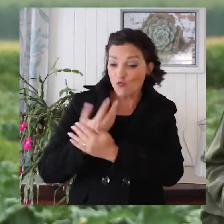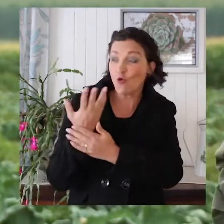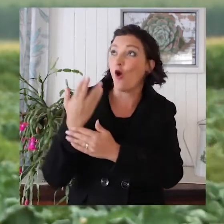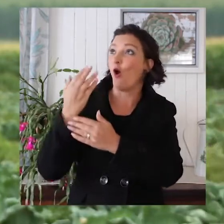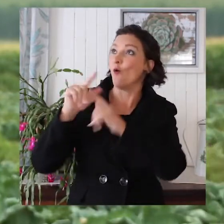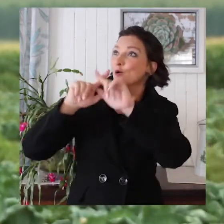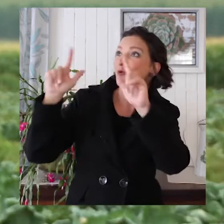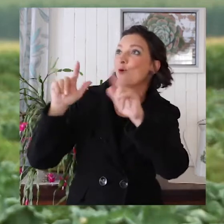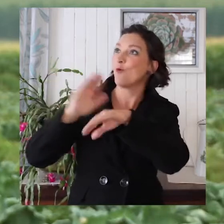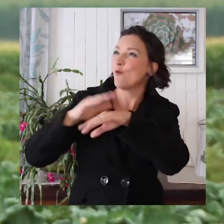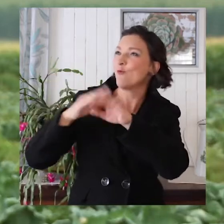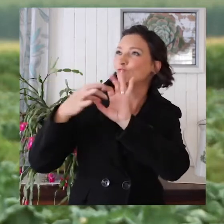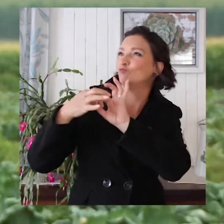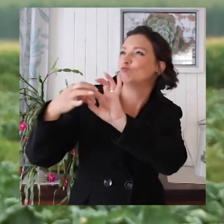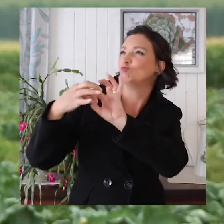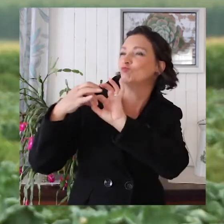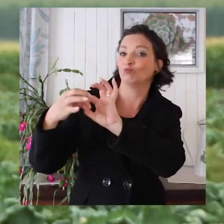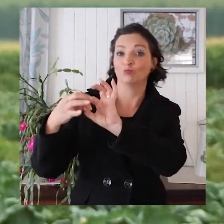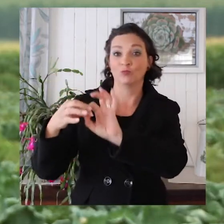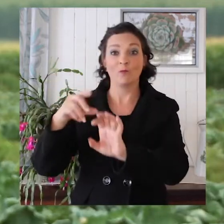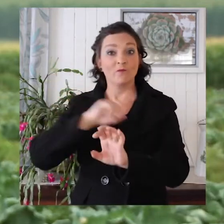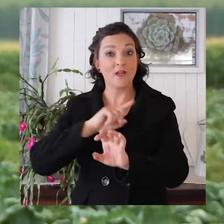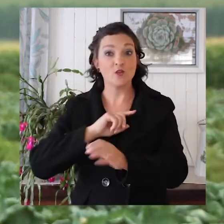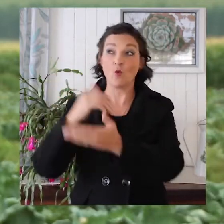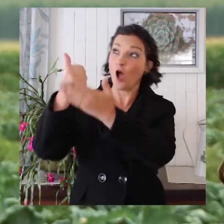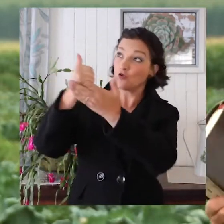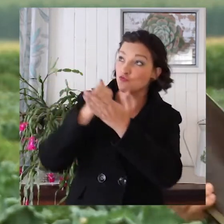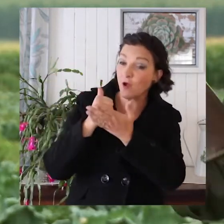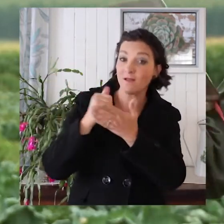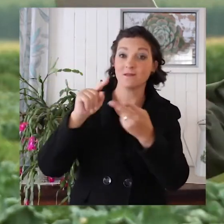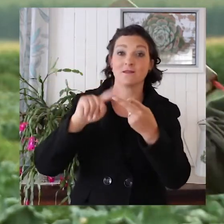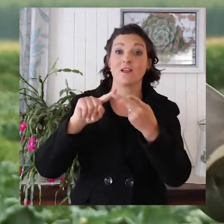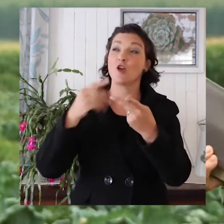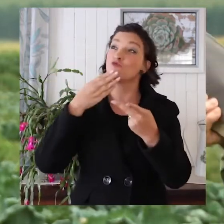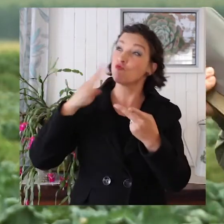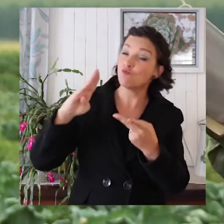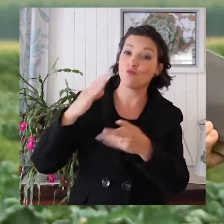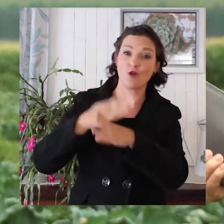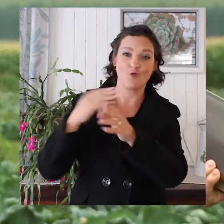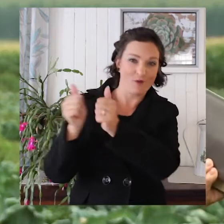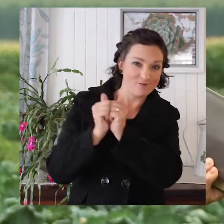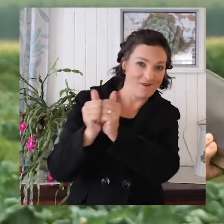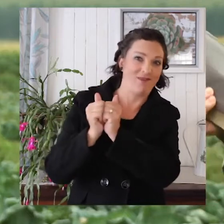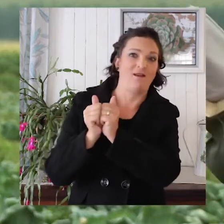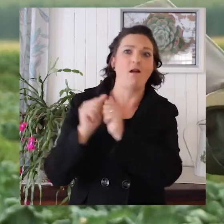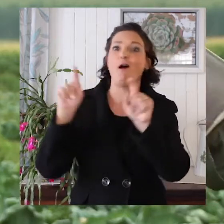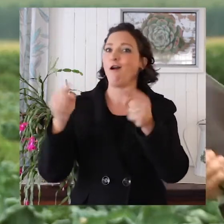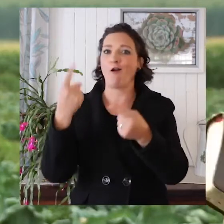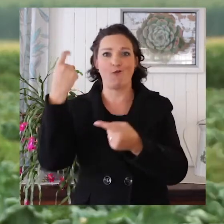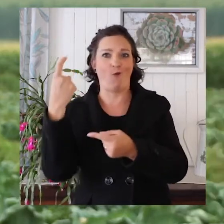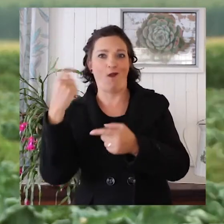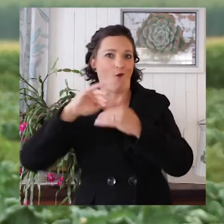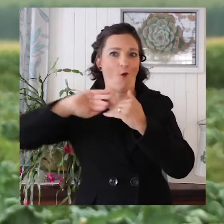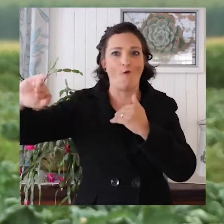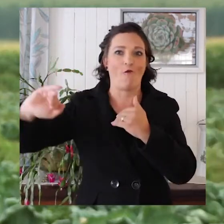we grow in the Lord. See? So grace and repentance work together. One in either